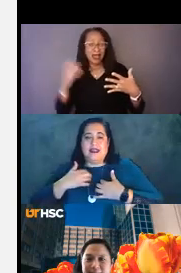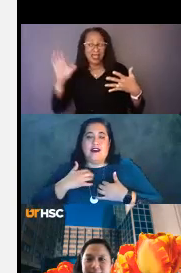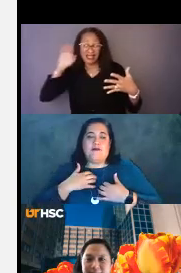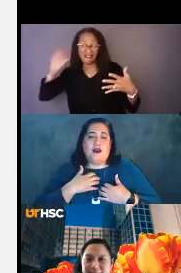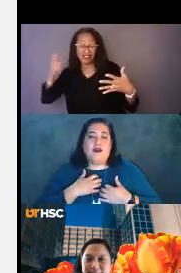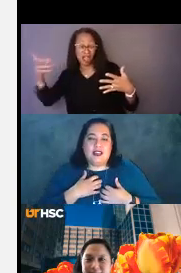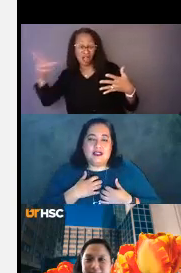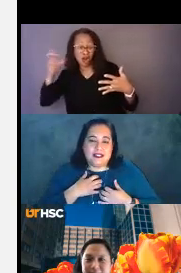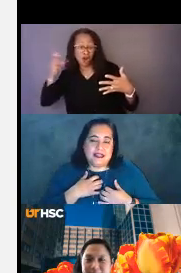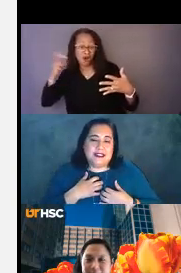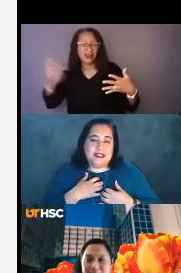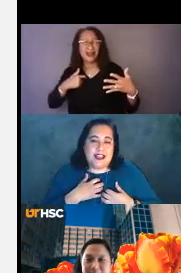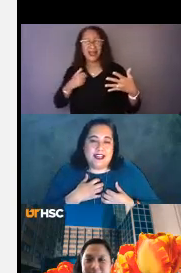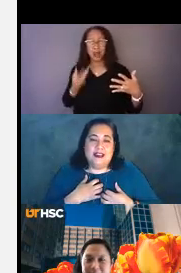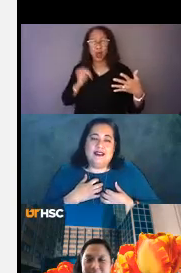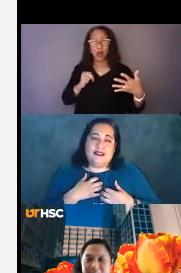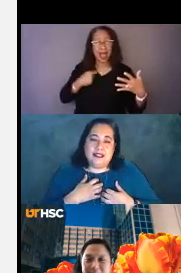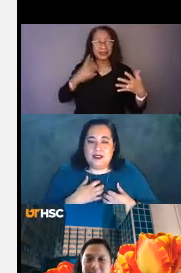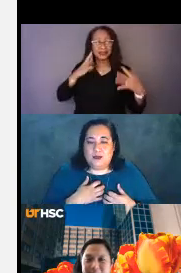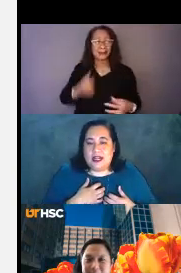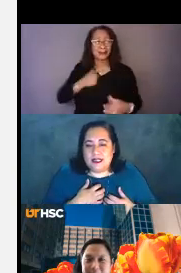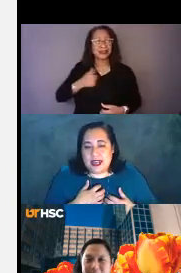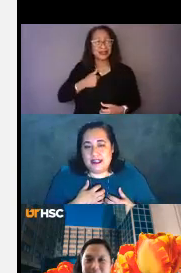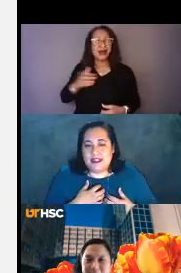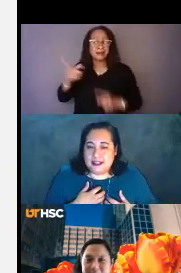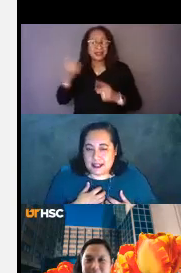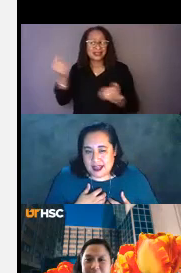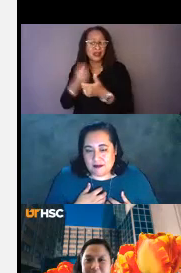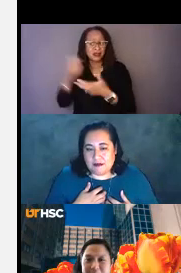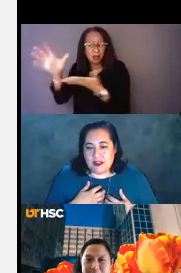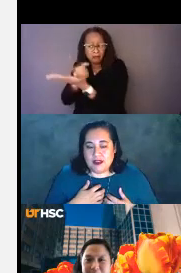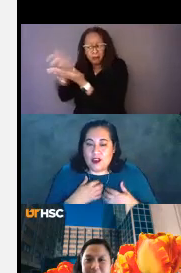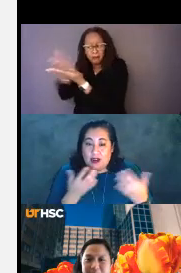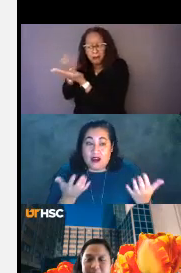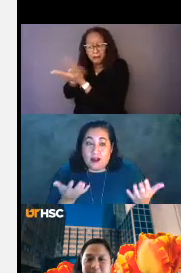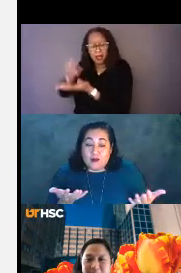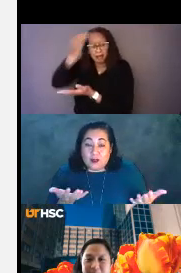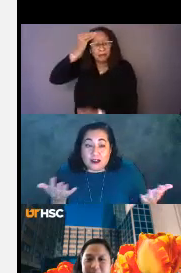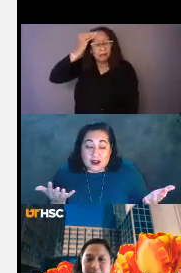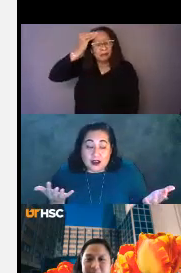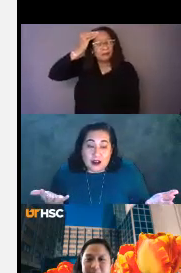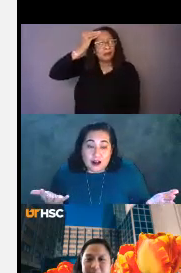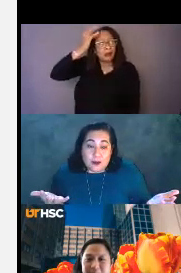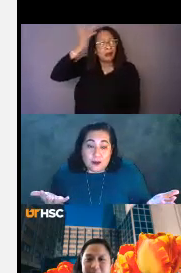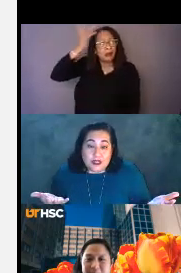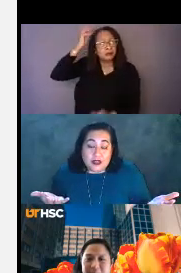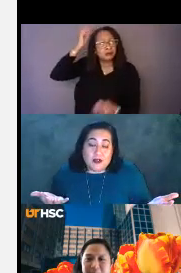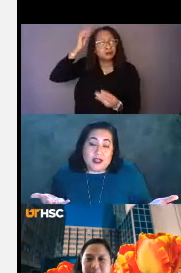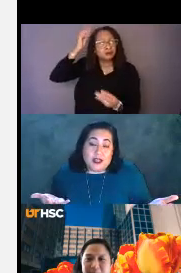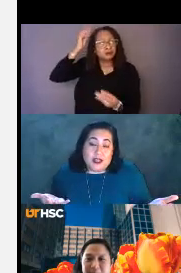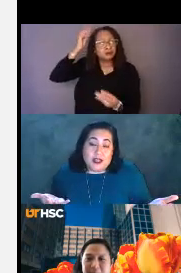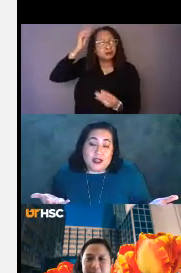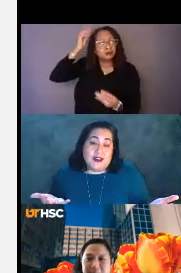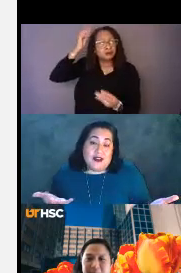get to have my own agency and say, this is what I decide this is a scam. No, now I'm 100%